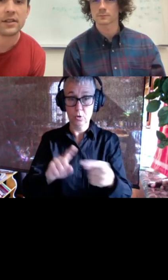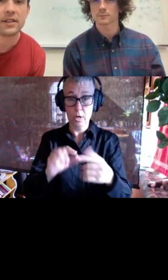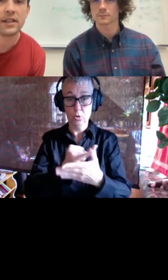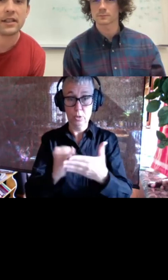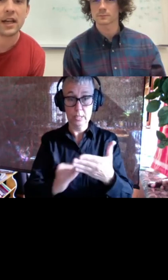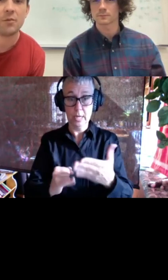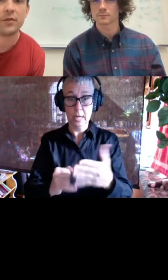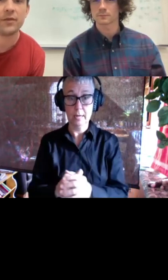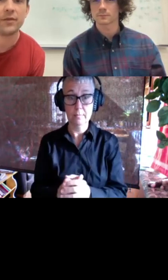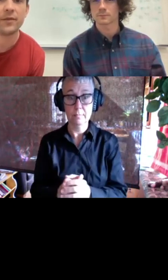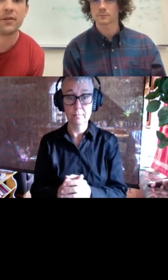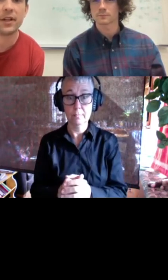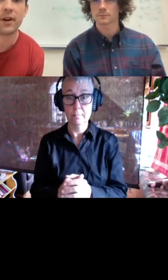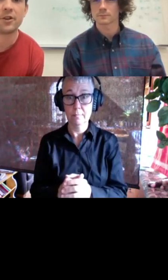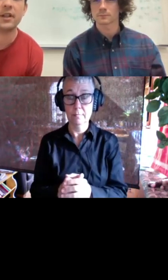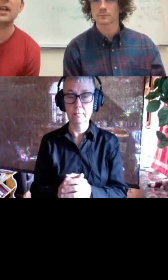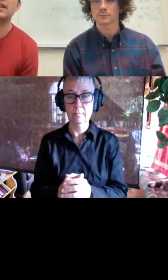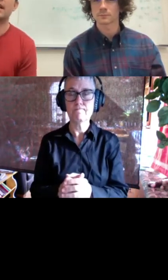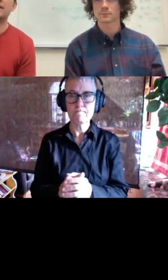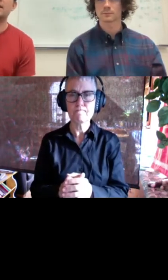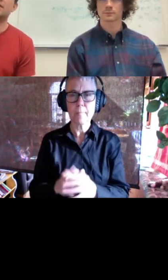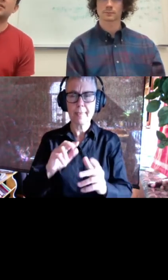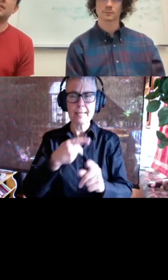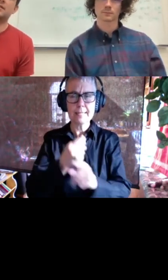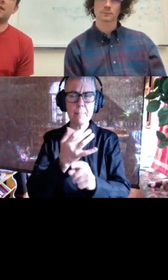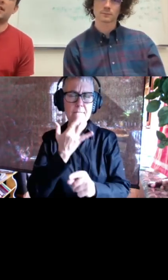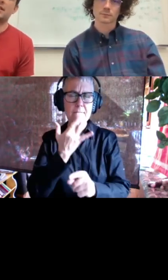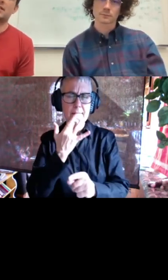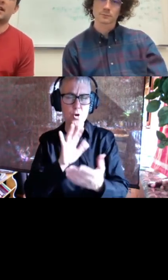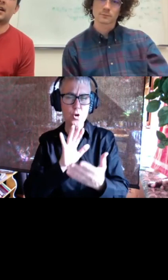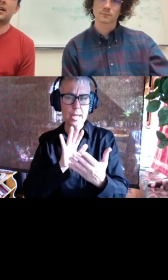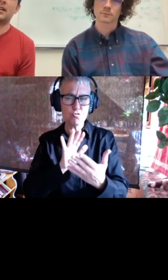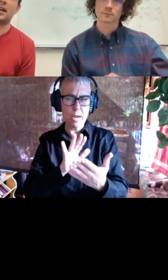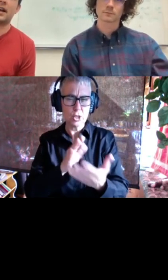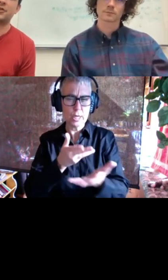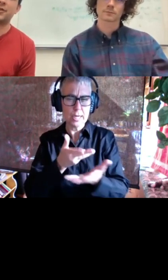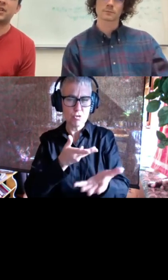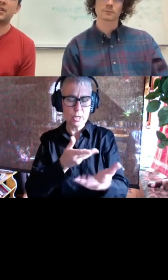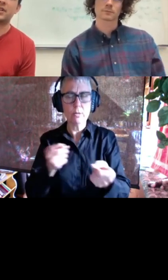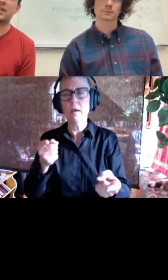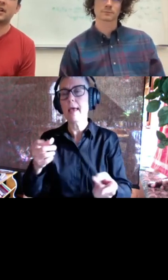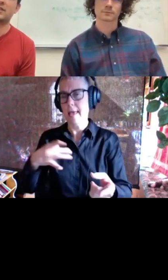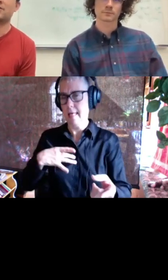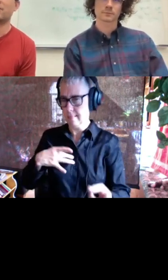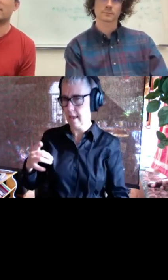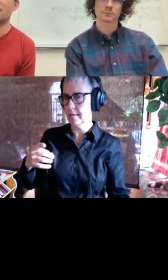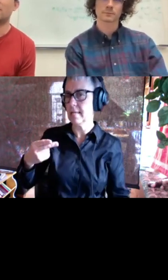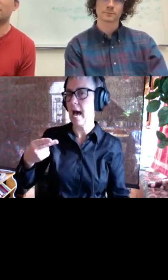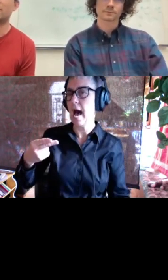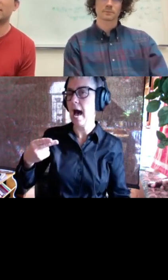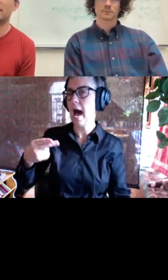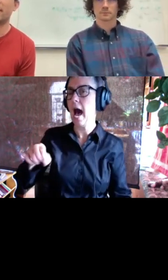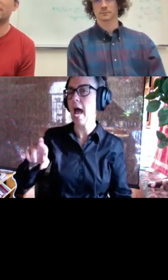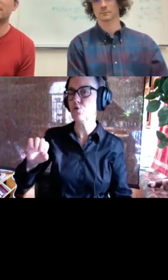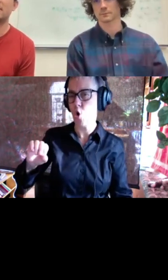so let's see a type of favorite interaction yeah i'd say it definitely likes uh hydrophobic uh so non